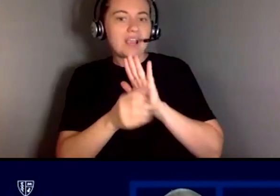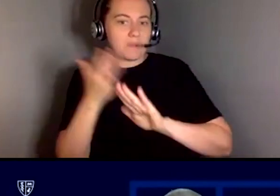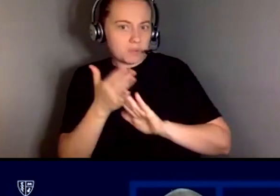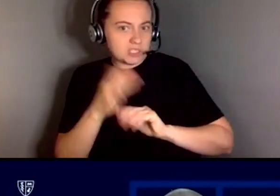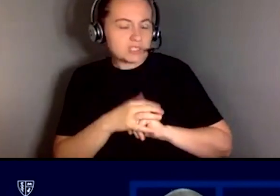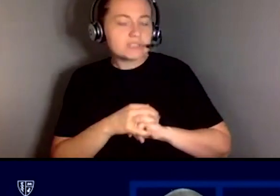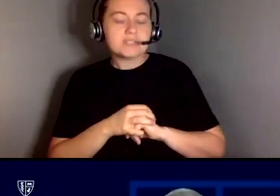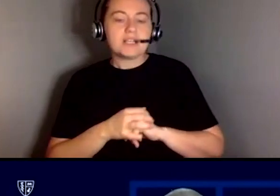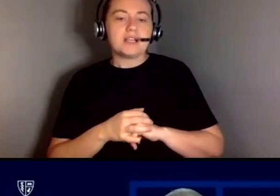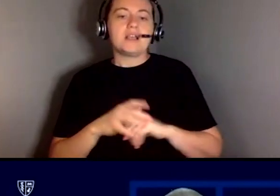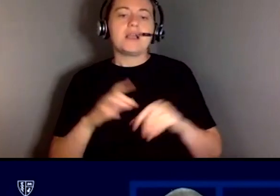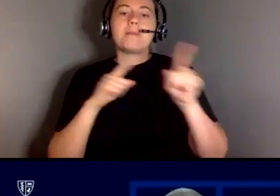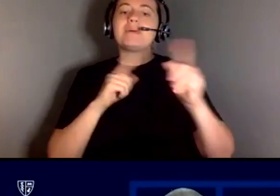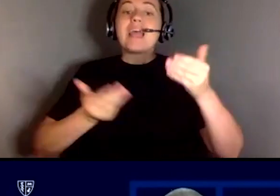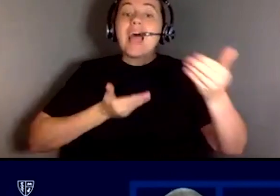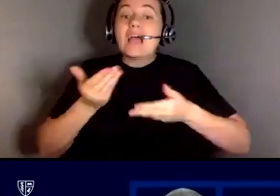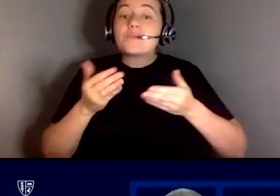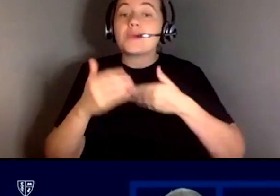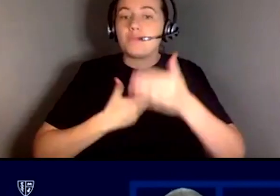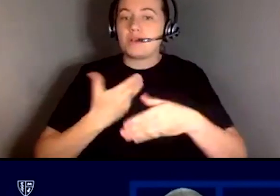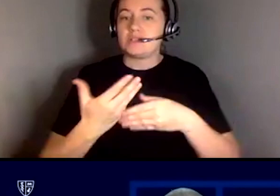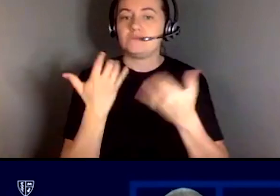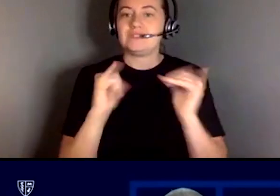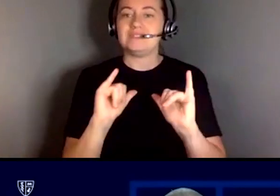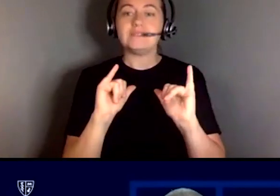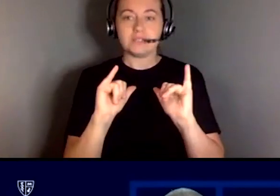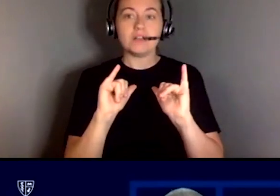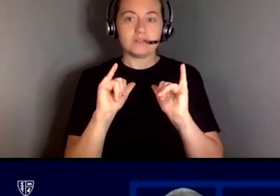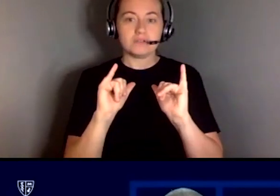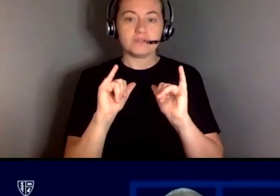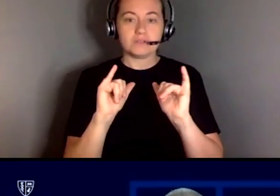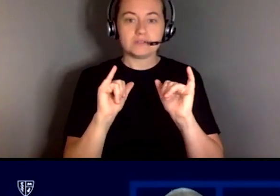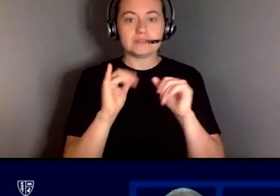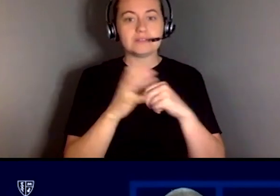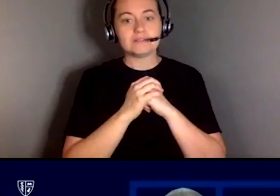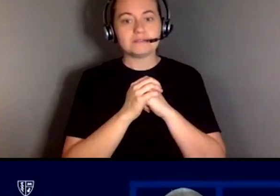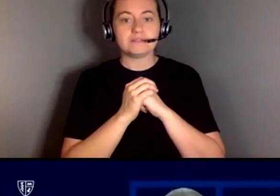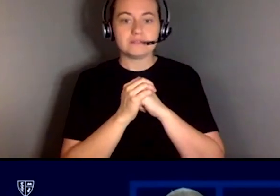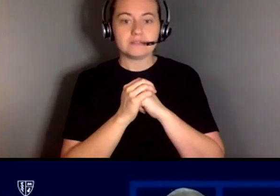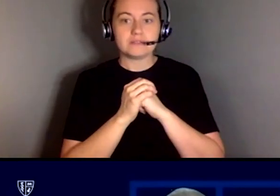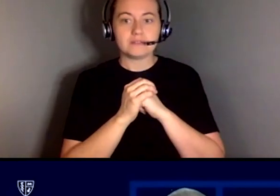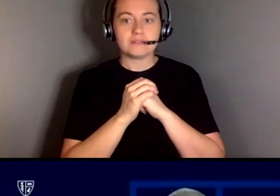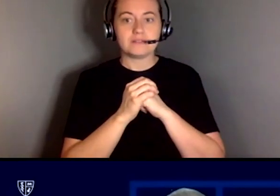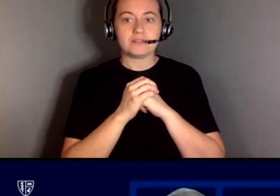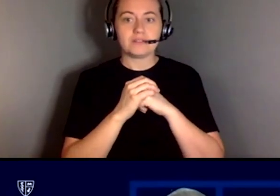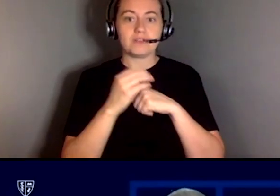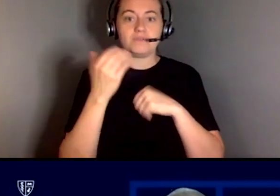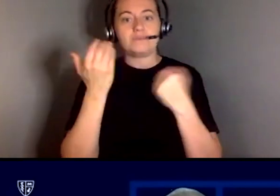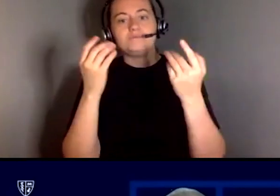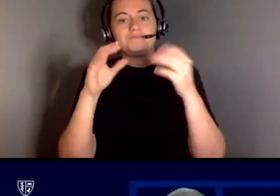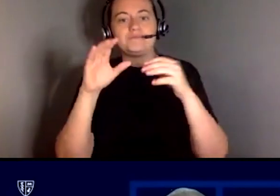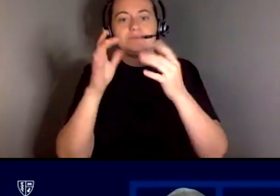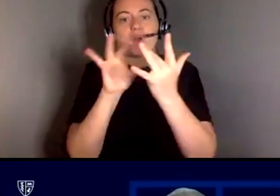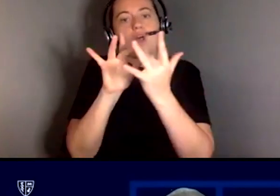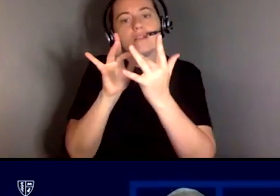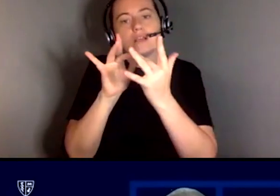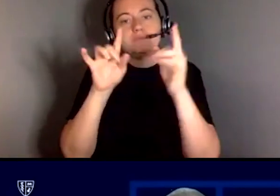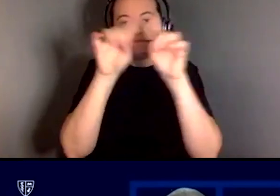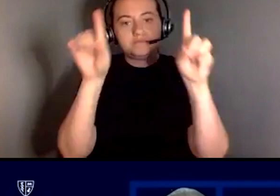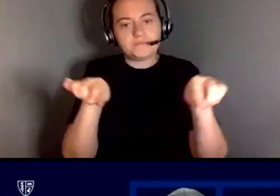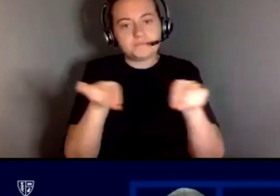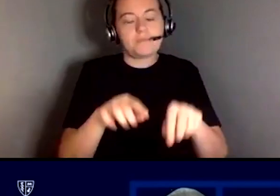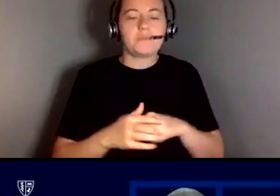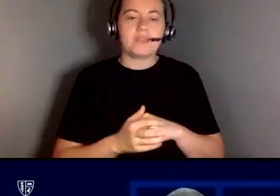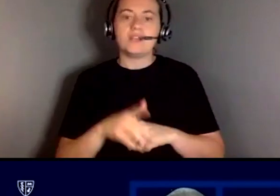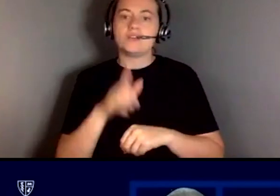but the hiring process was still very much in little boxes on a computer monitor and it was really